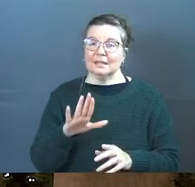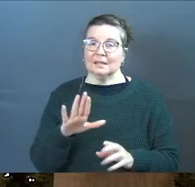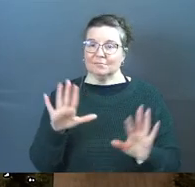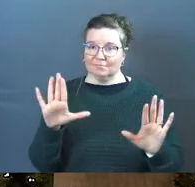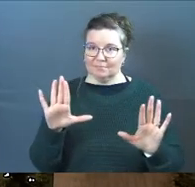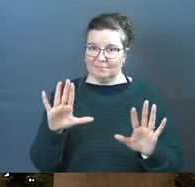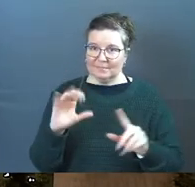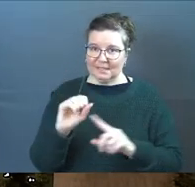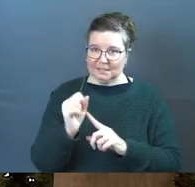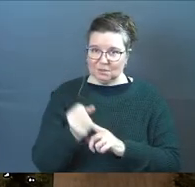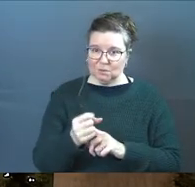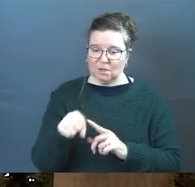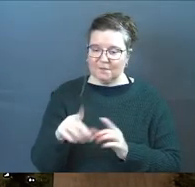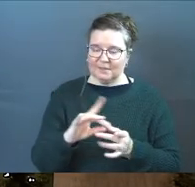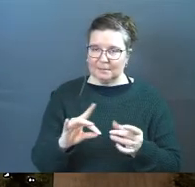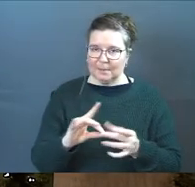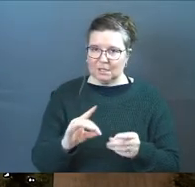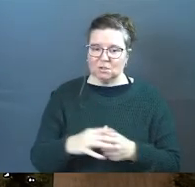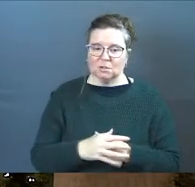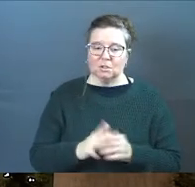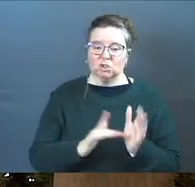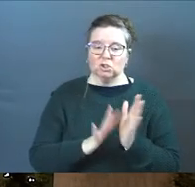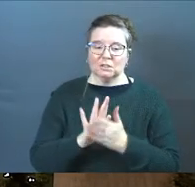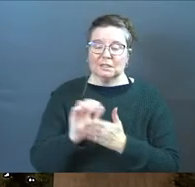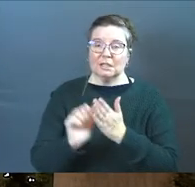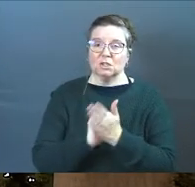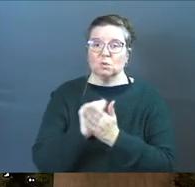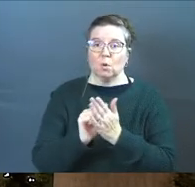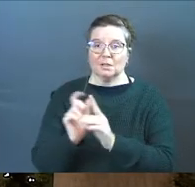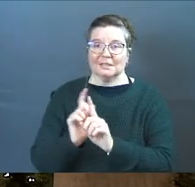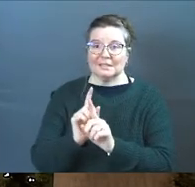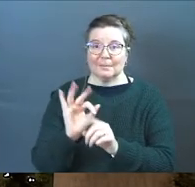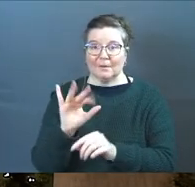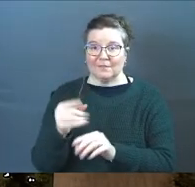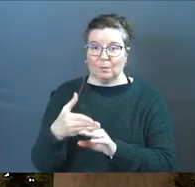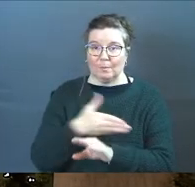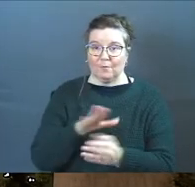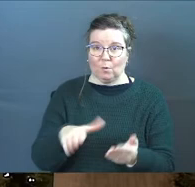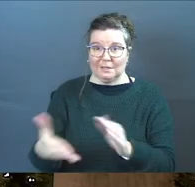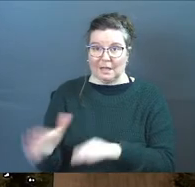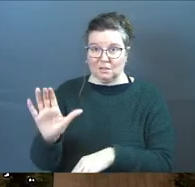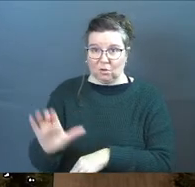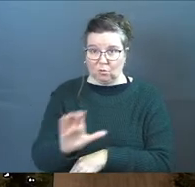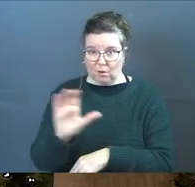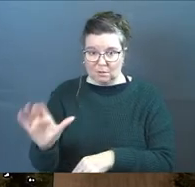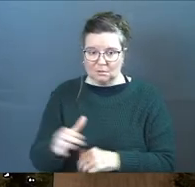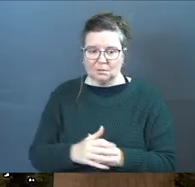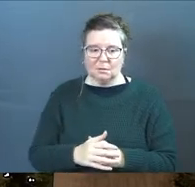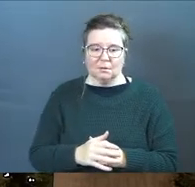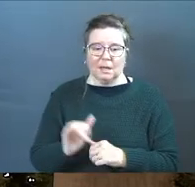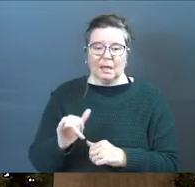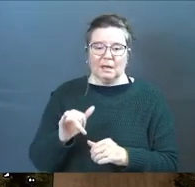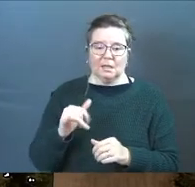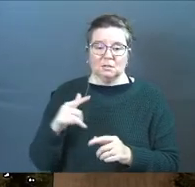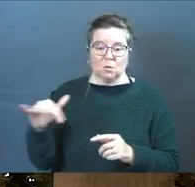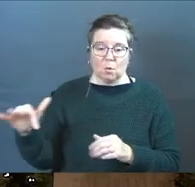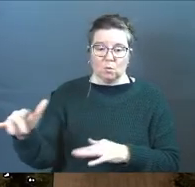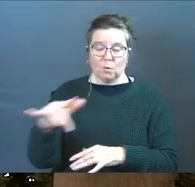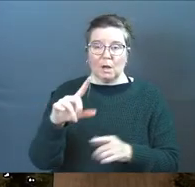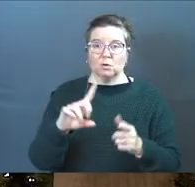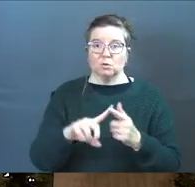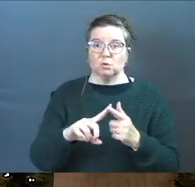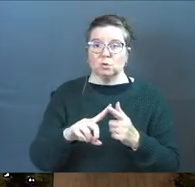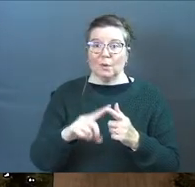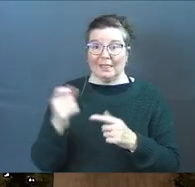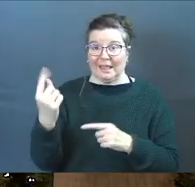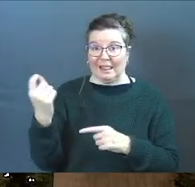the scene of this passage Jesus is washing the disciples feet right before he dies on the cross and as he goes around to